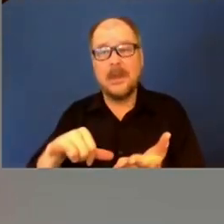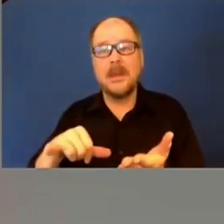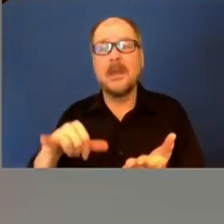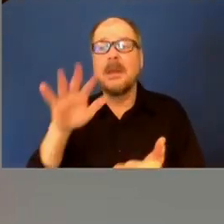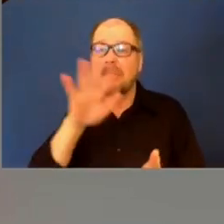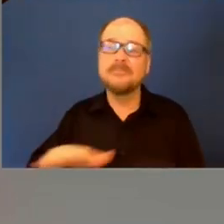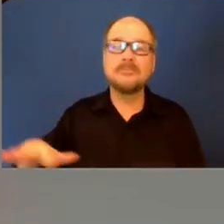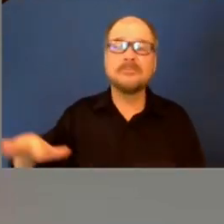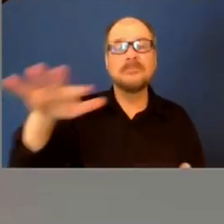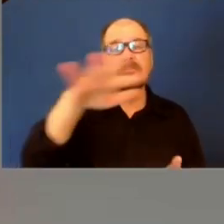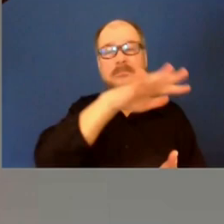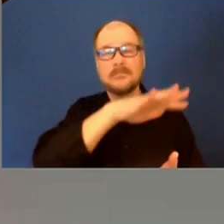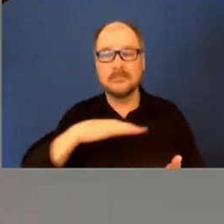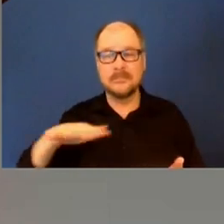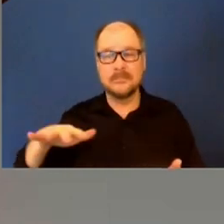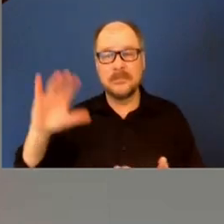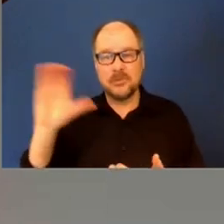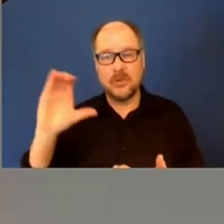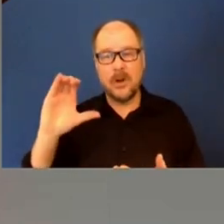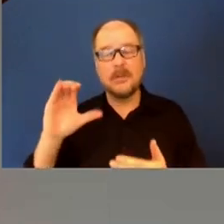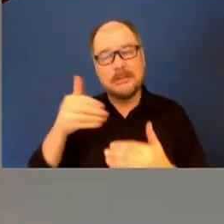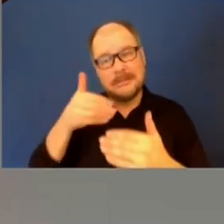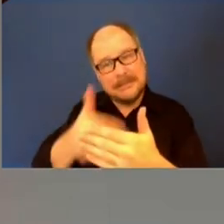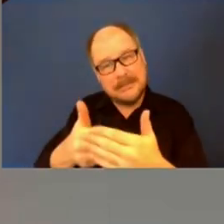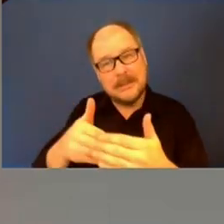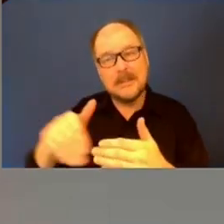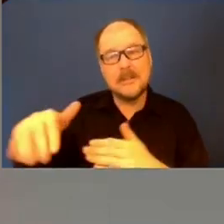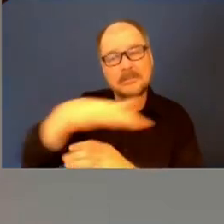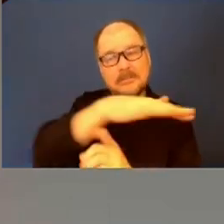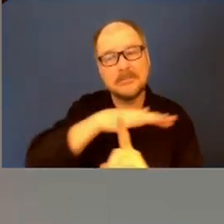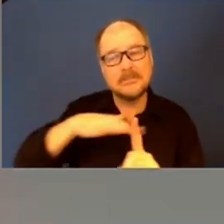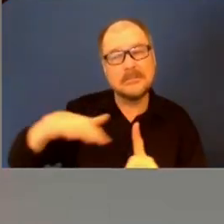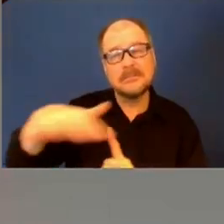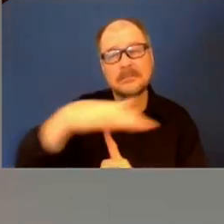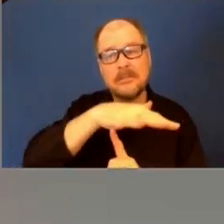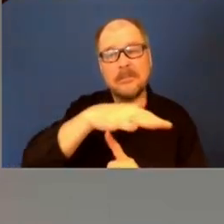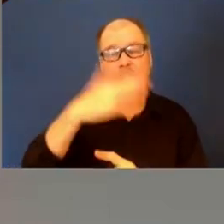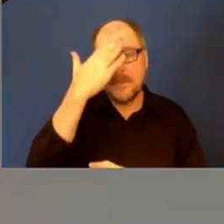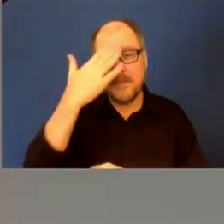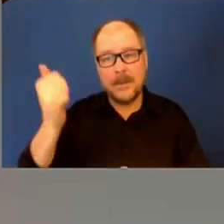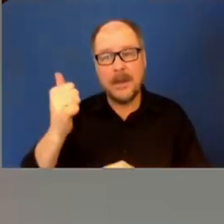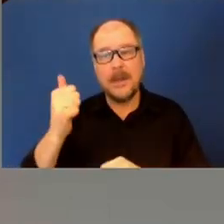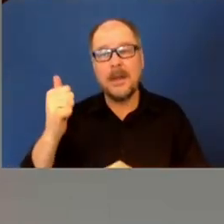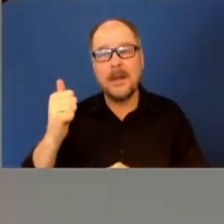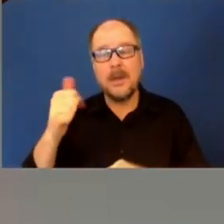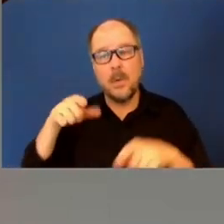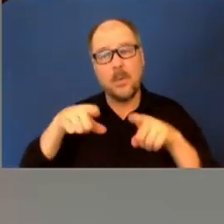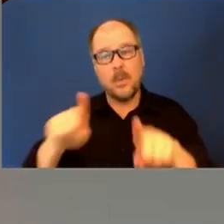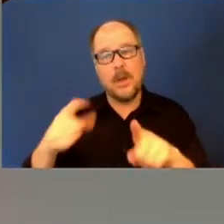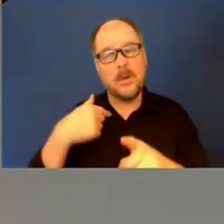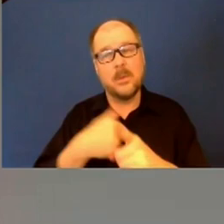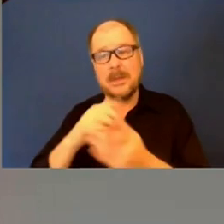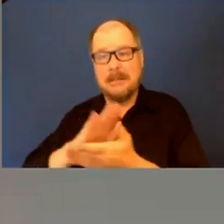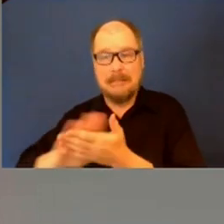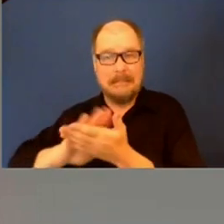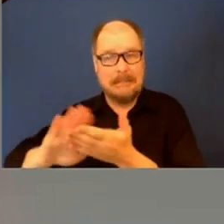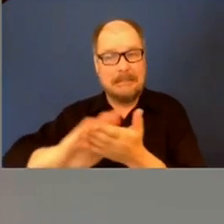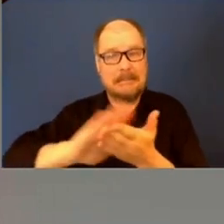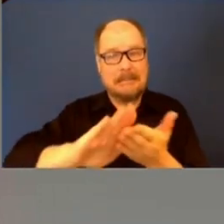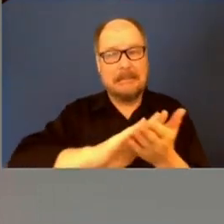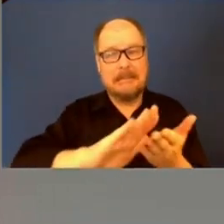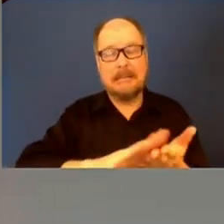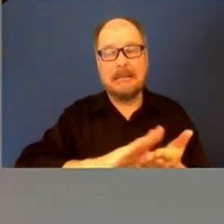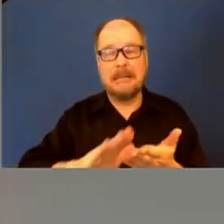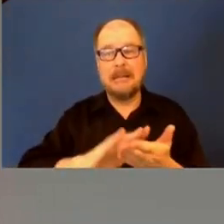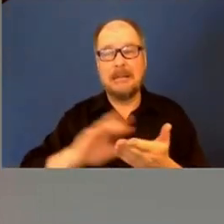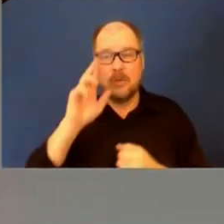around that area, because these rodents, as we clean out these sites, number one, they're